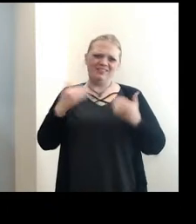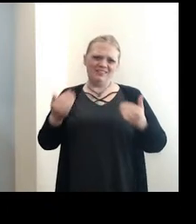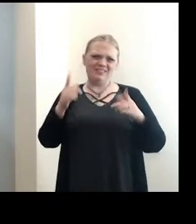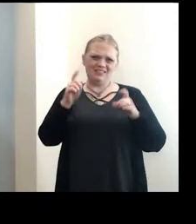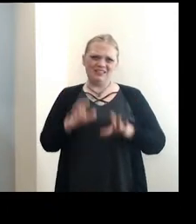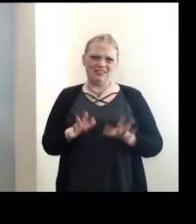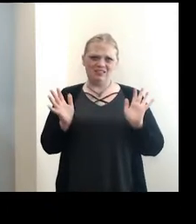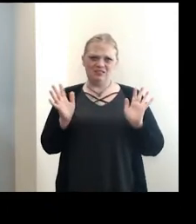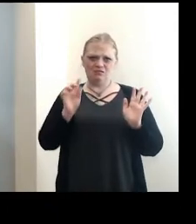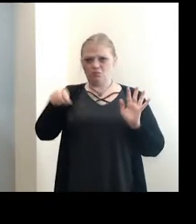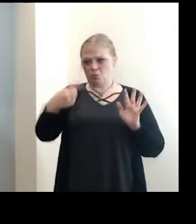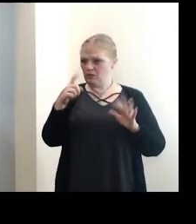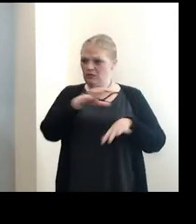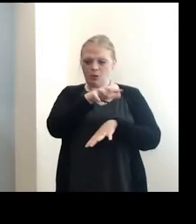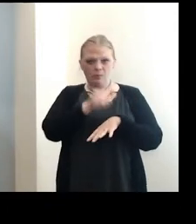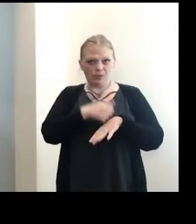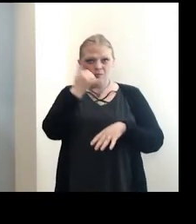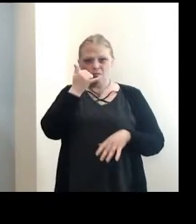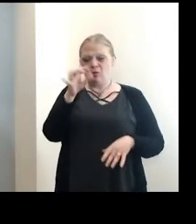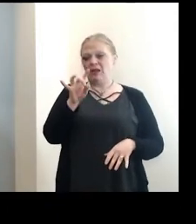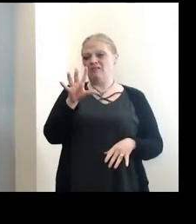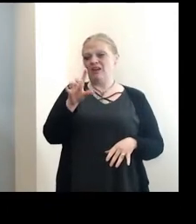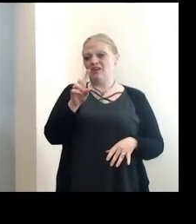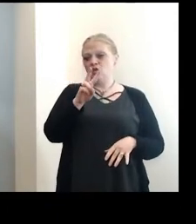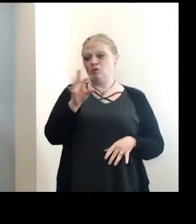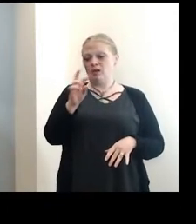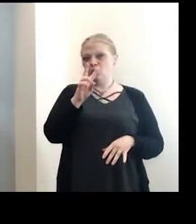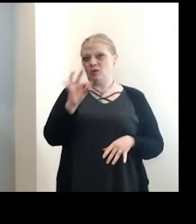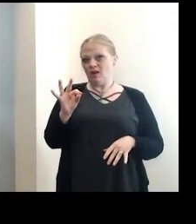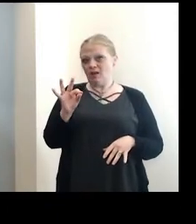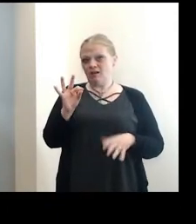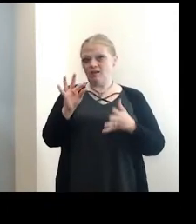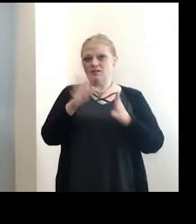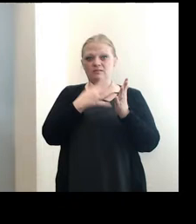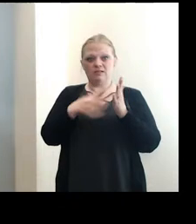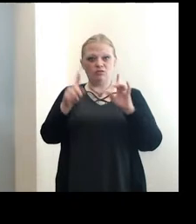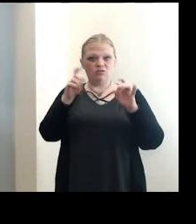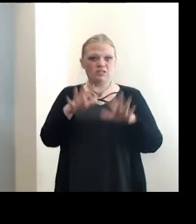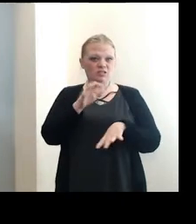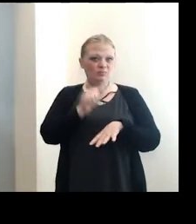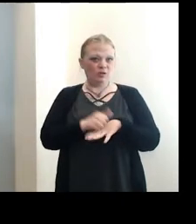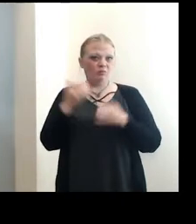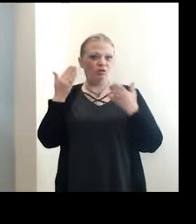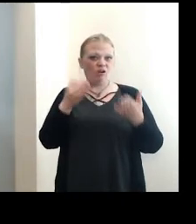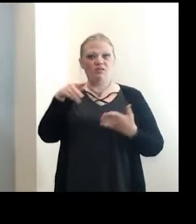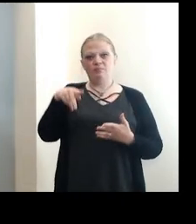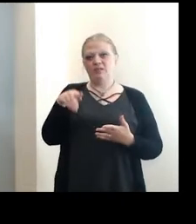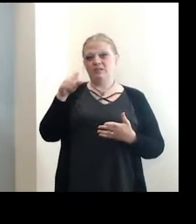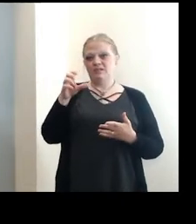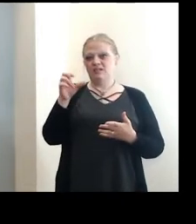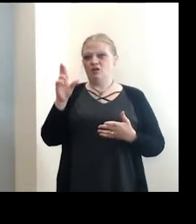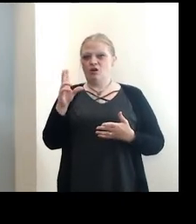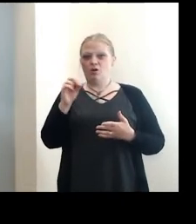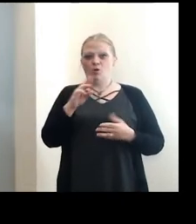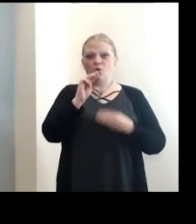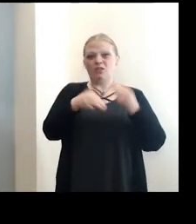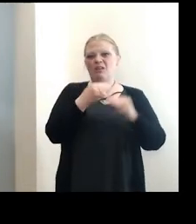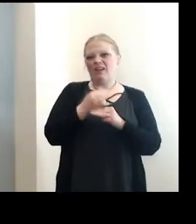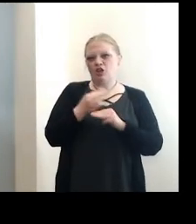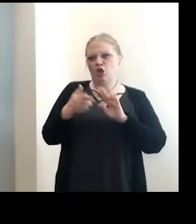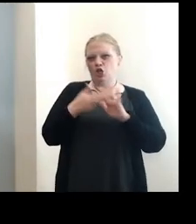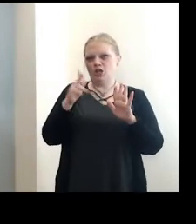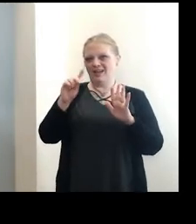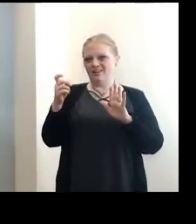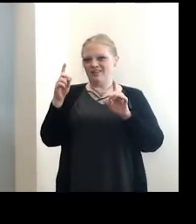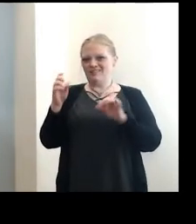All you need is an appointment. Call 858-2929 to schedule a test. We're offering the PCR or molecular diagnostic